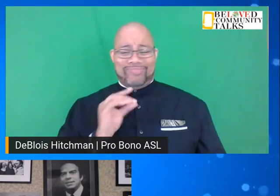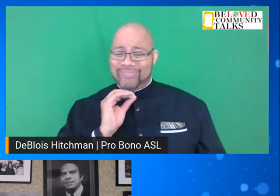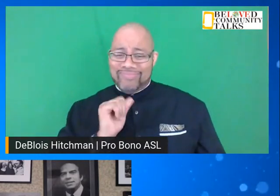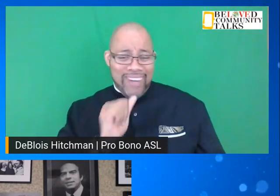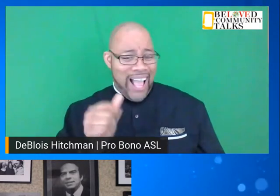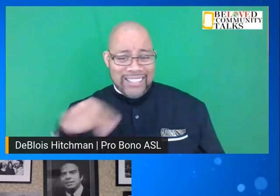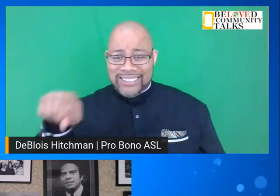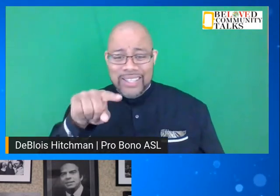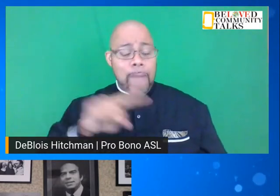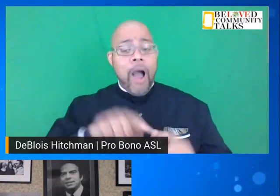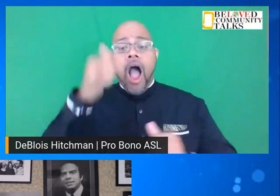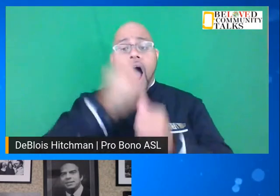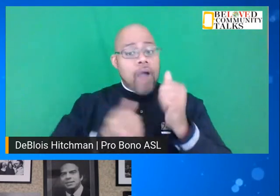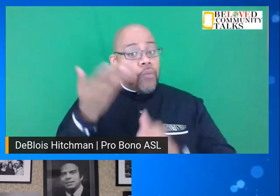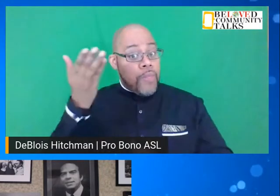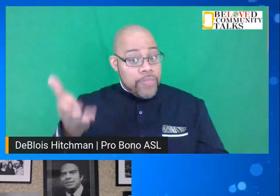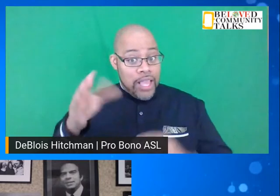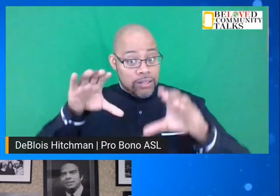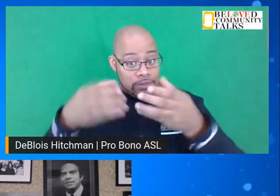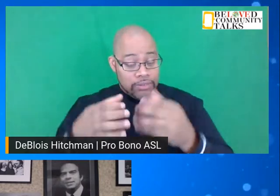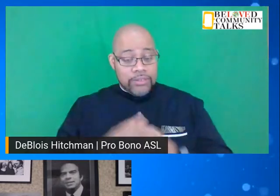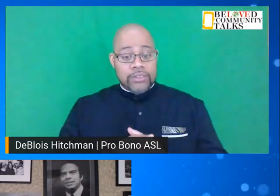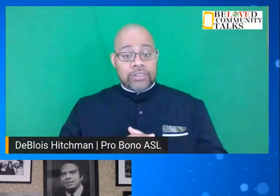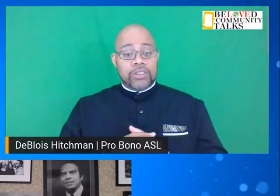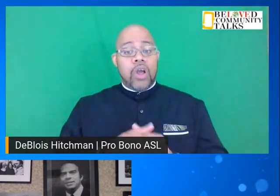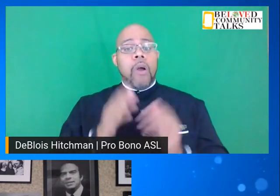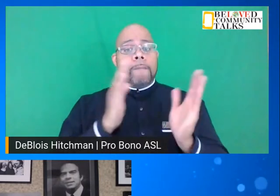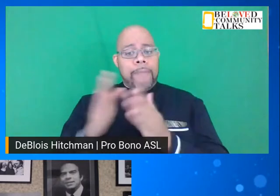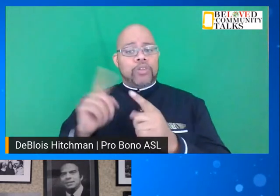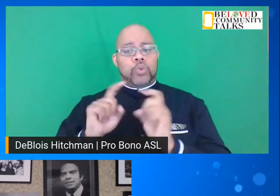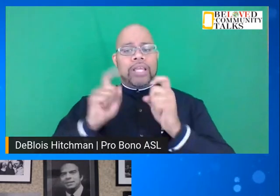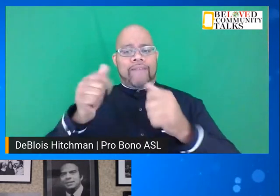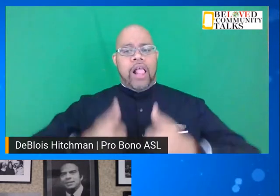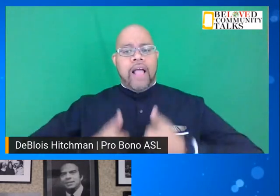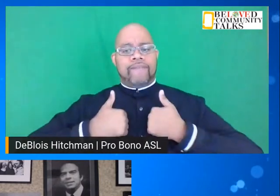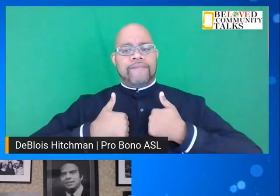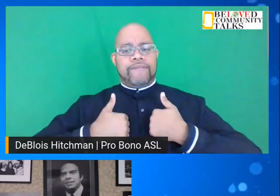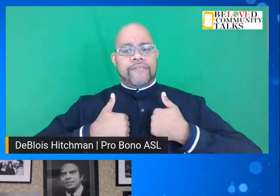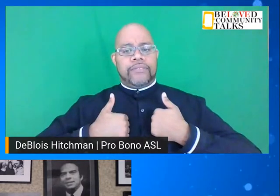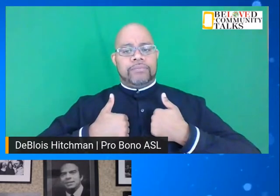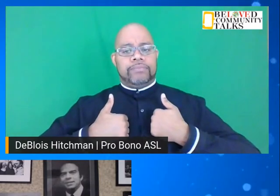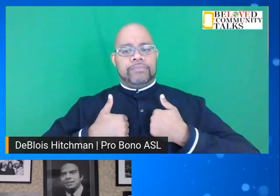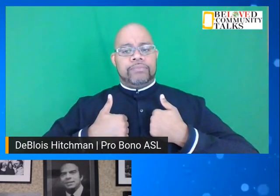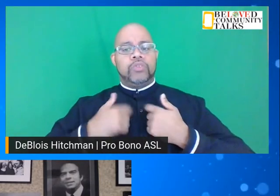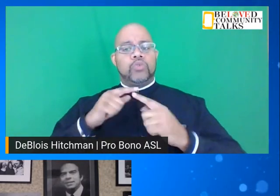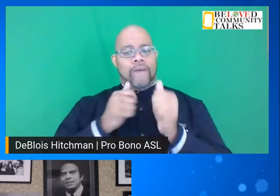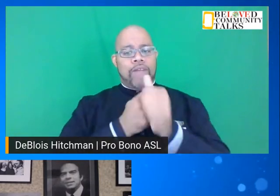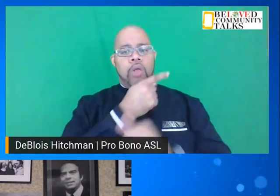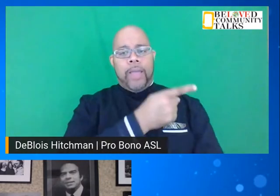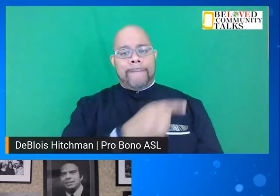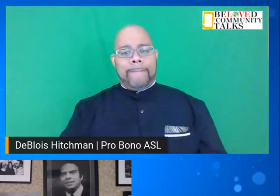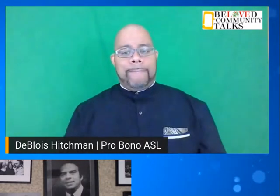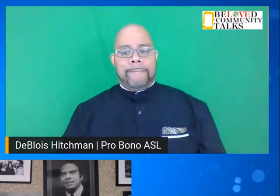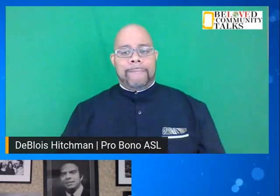But everybody there was prepared to give their life to follow him.